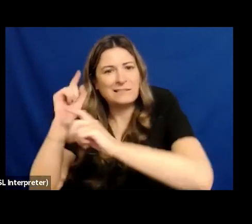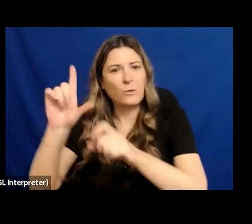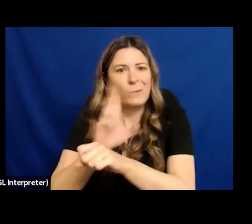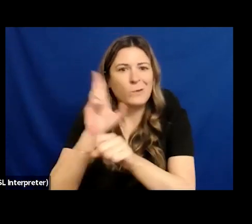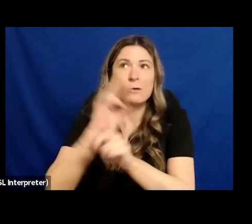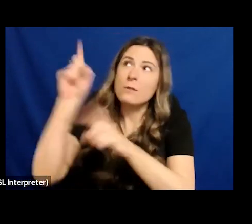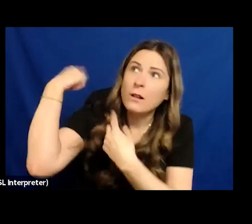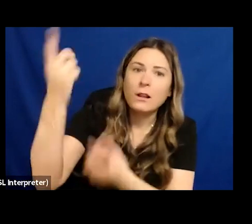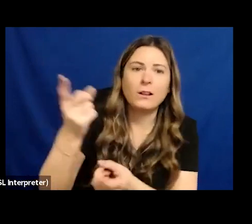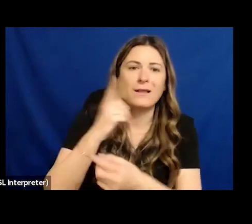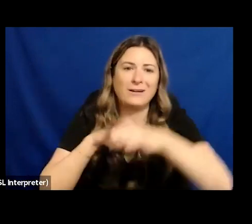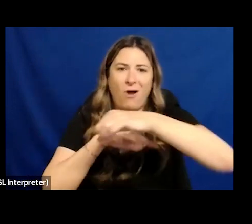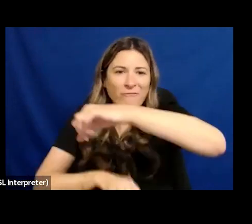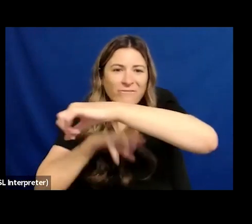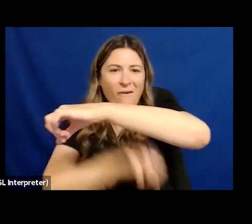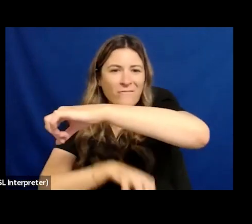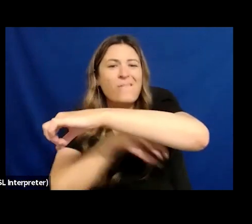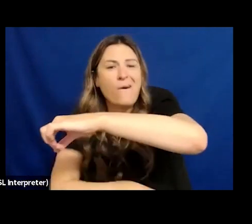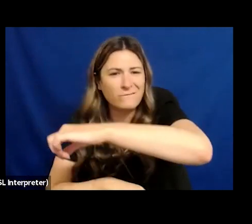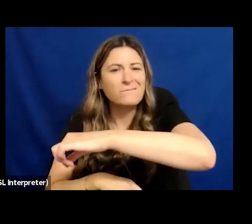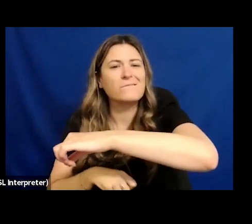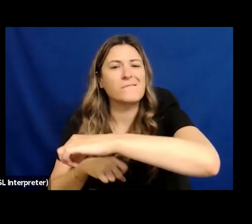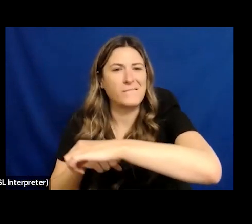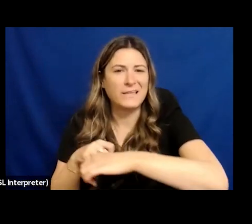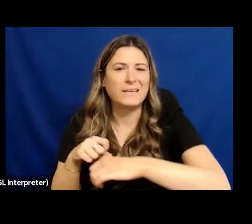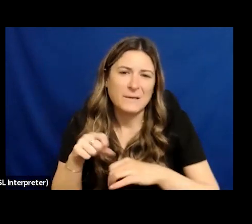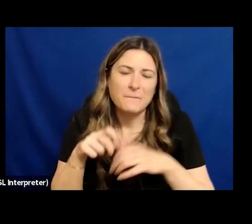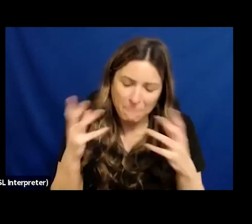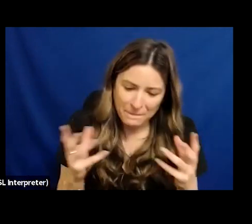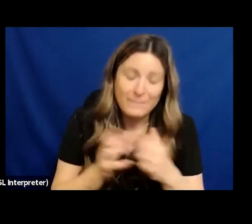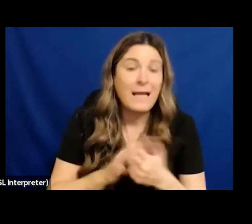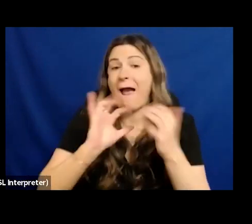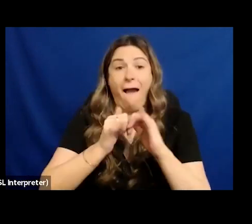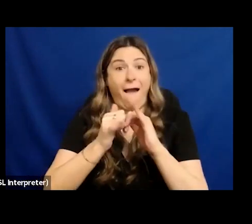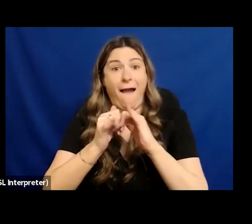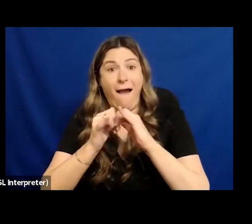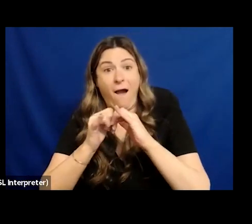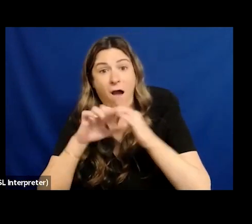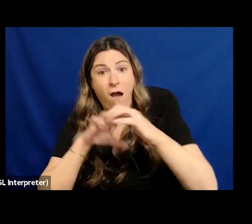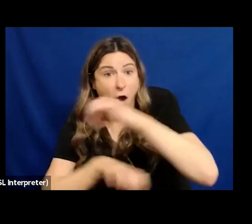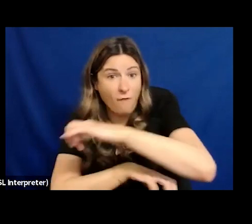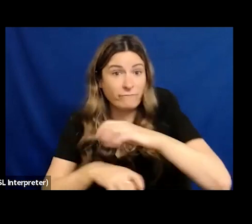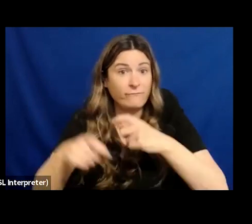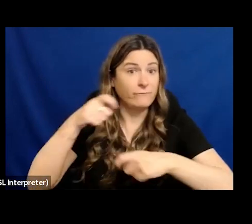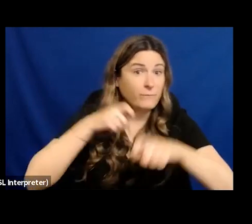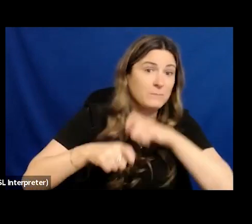and to do that you actually need to have more and indigenous persons there